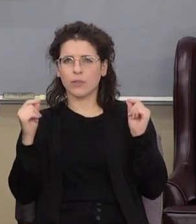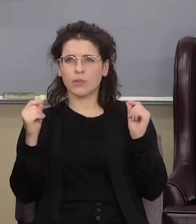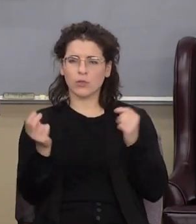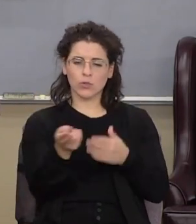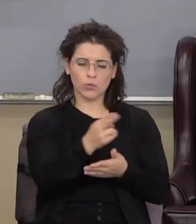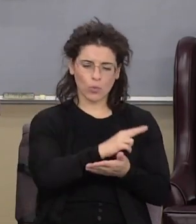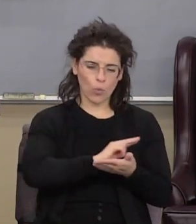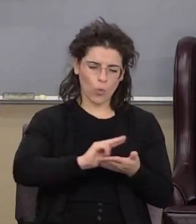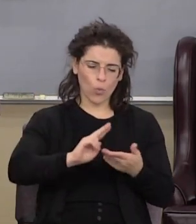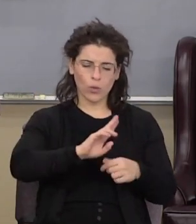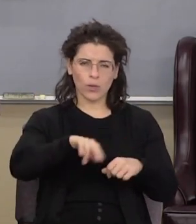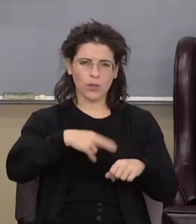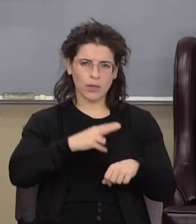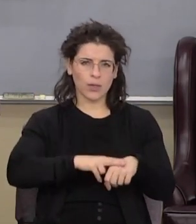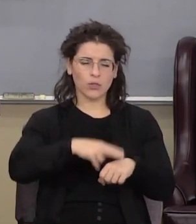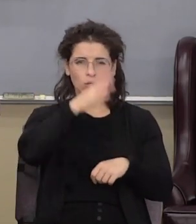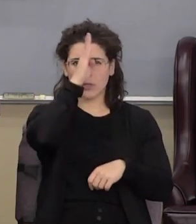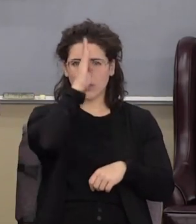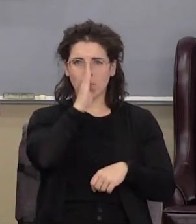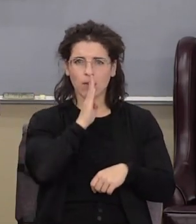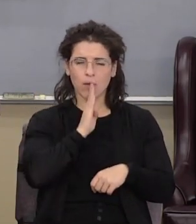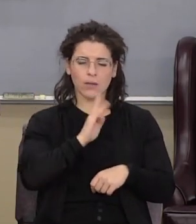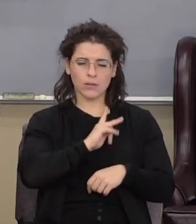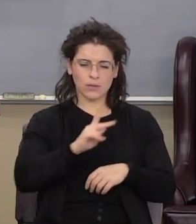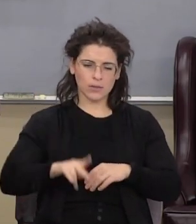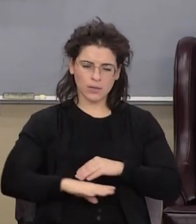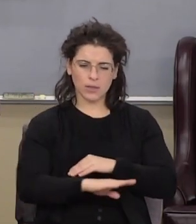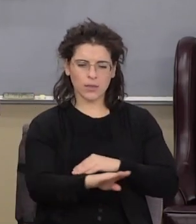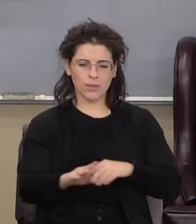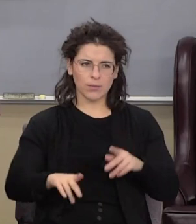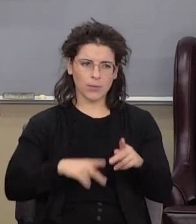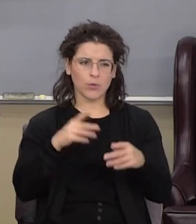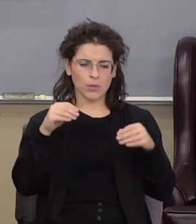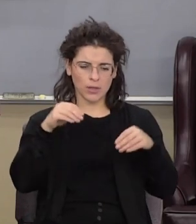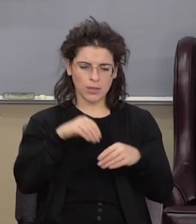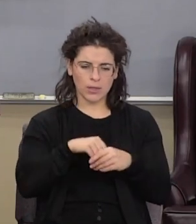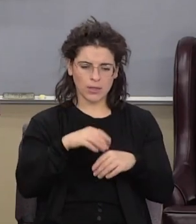holy nation you're going to be god's kingdom people in the earth